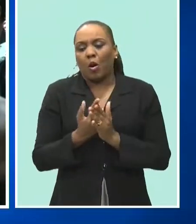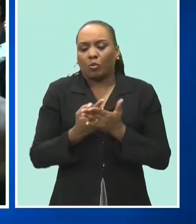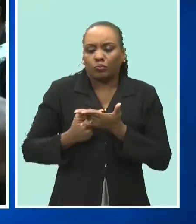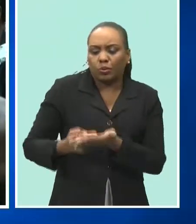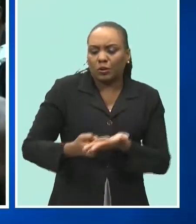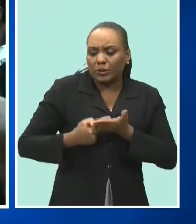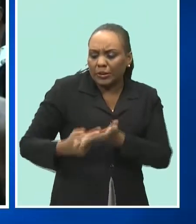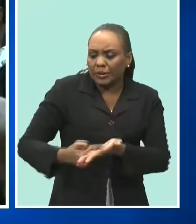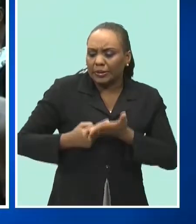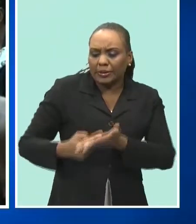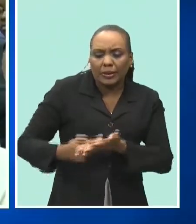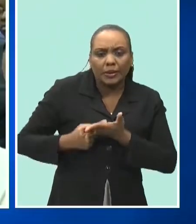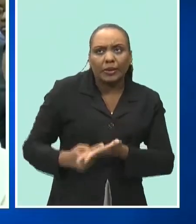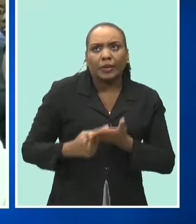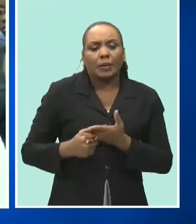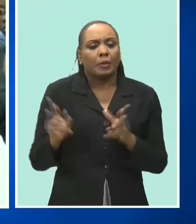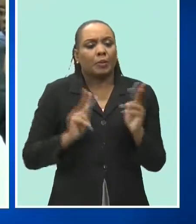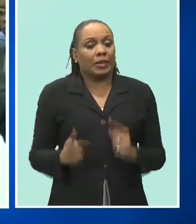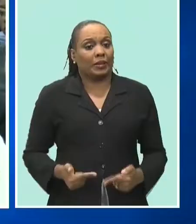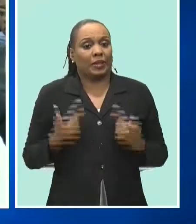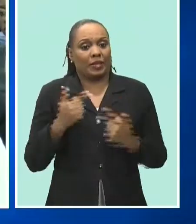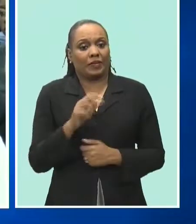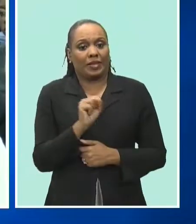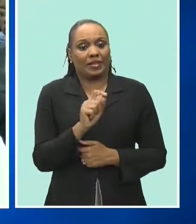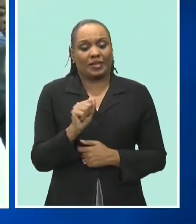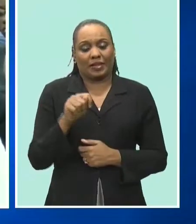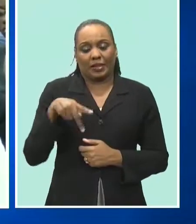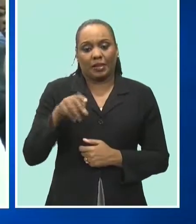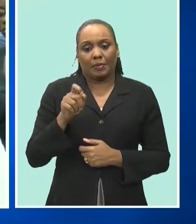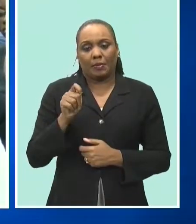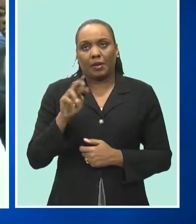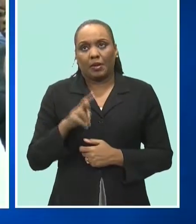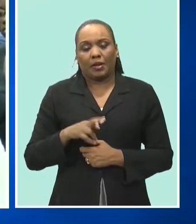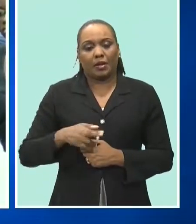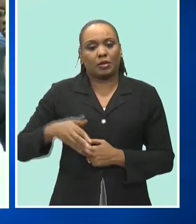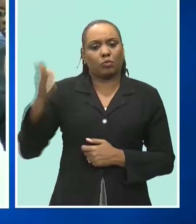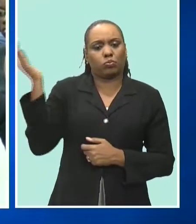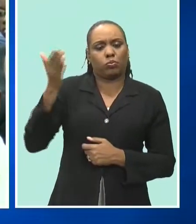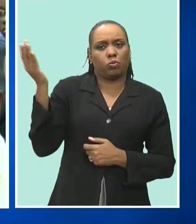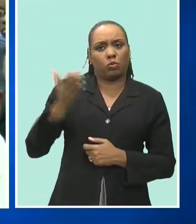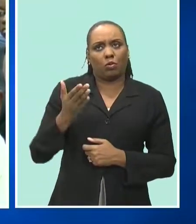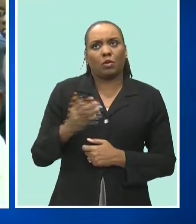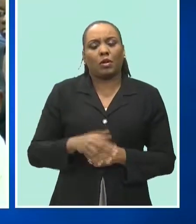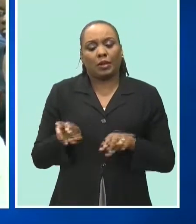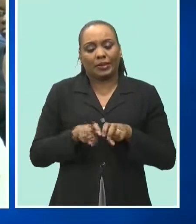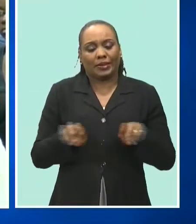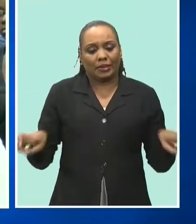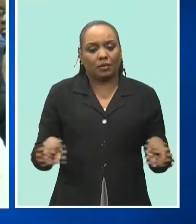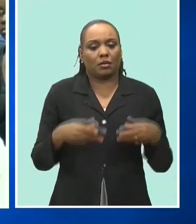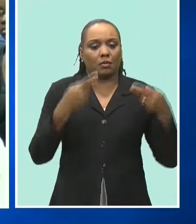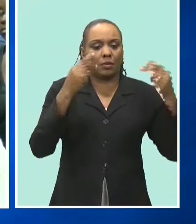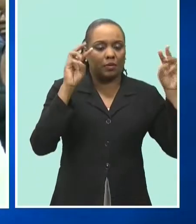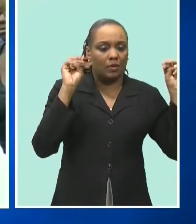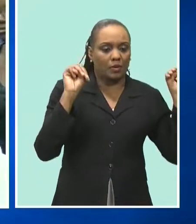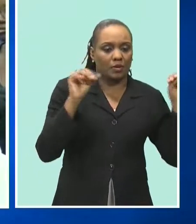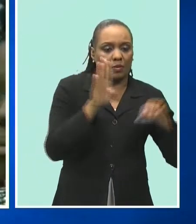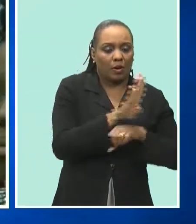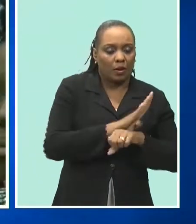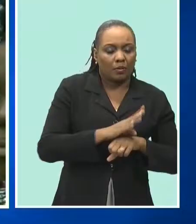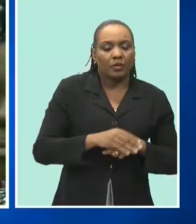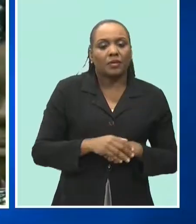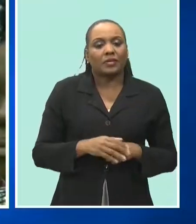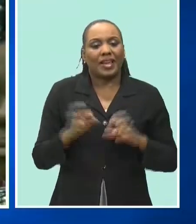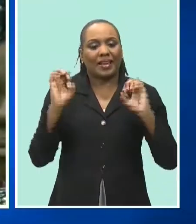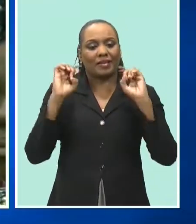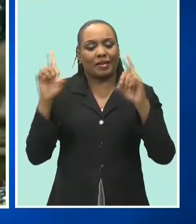alexander school voiced their suggestions to a panel that includes prime minister mia amour motley mp colin jordan and